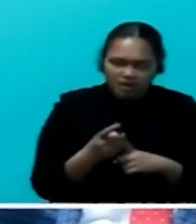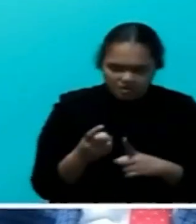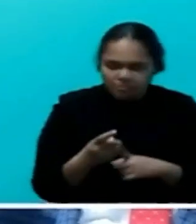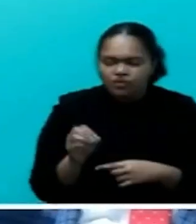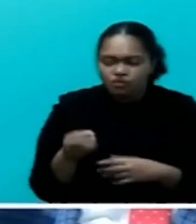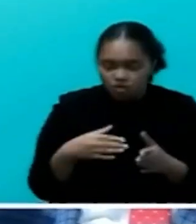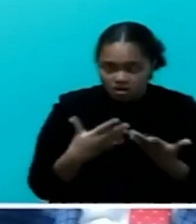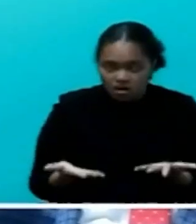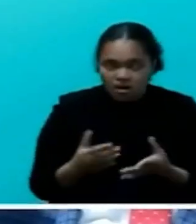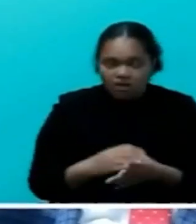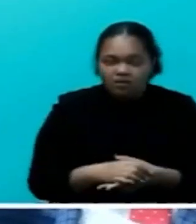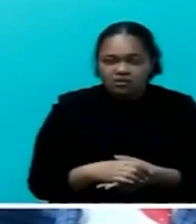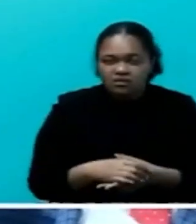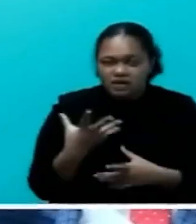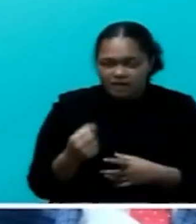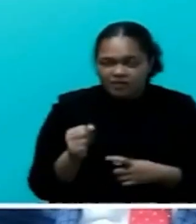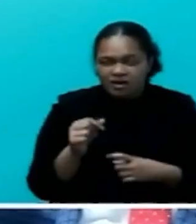at maximum capacity,